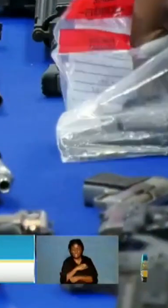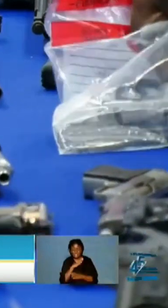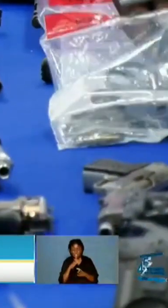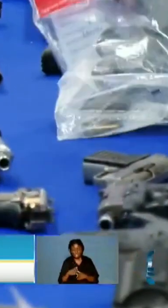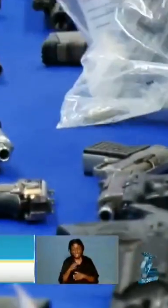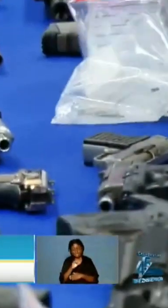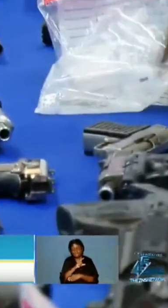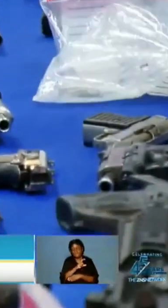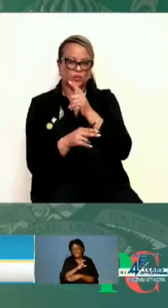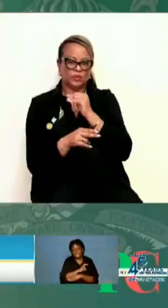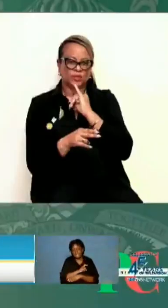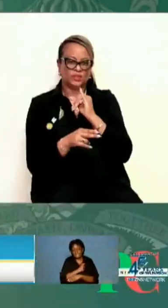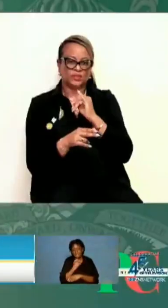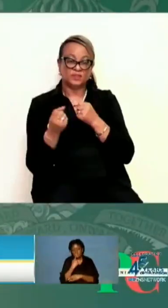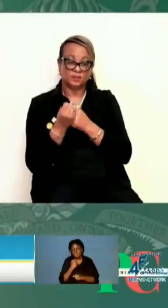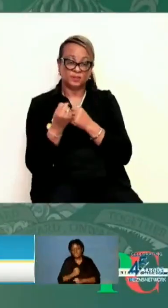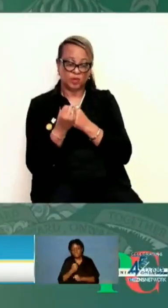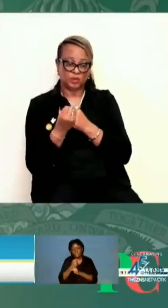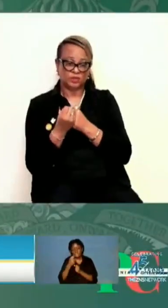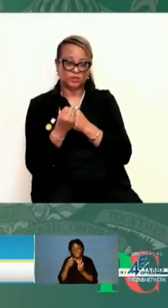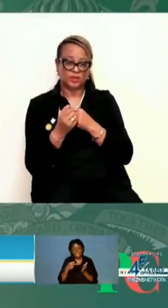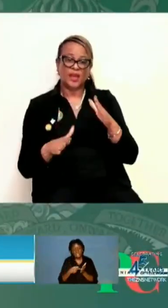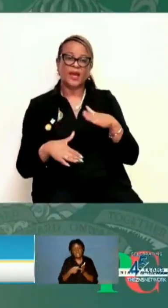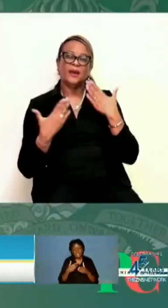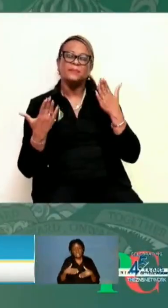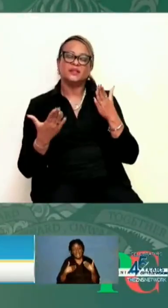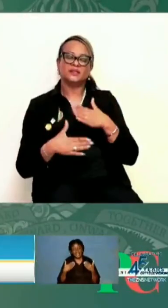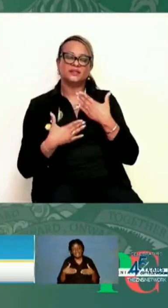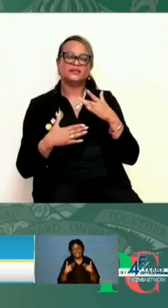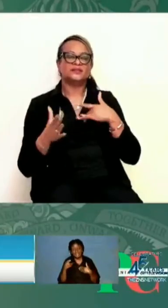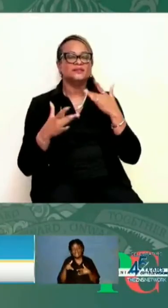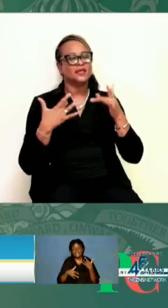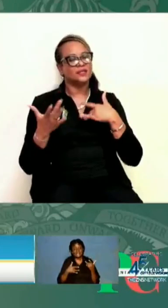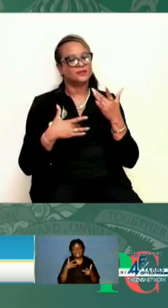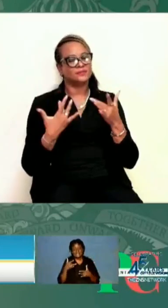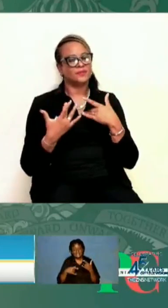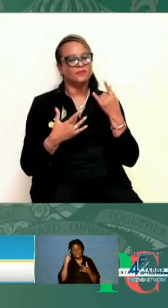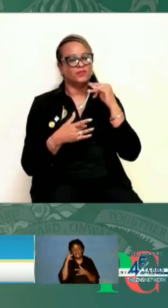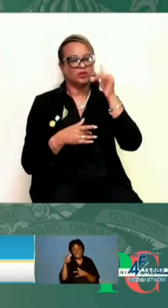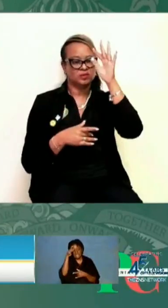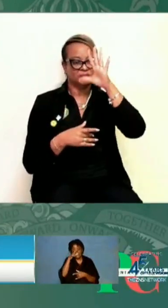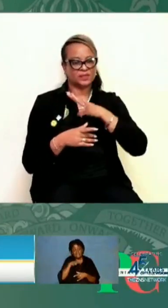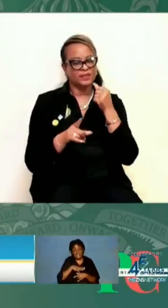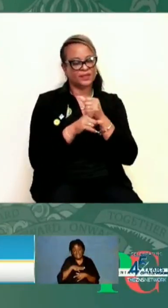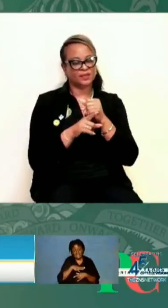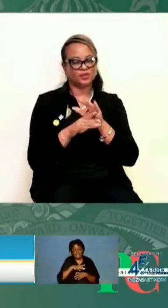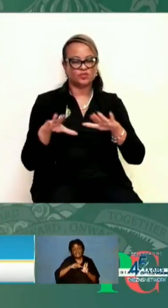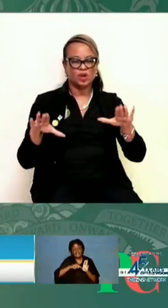is in support of this happily he's excited for his man dead the ground running